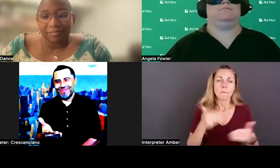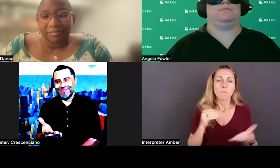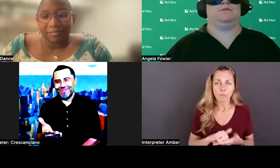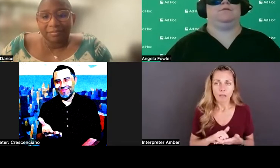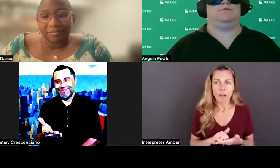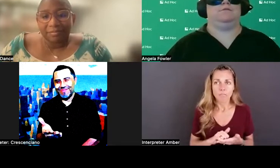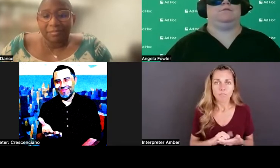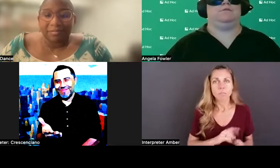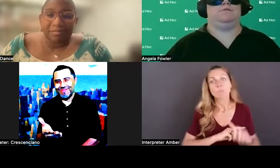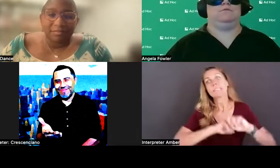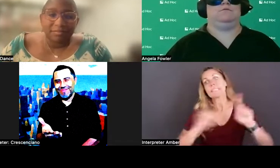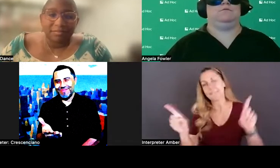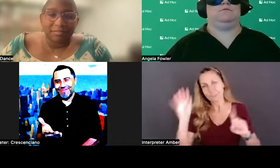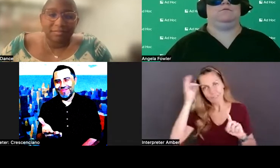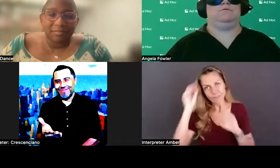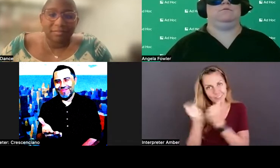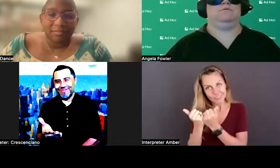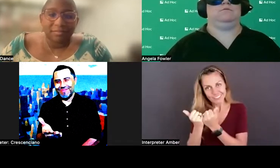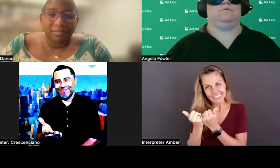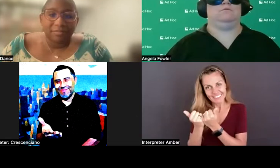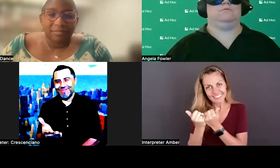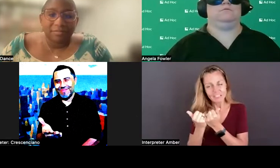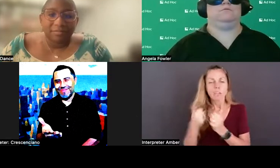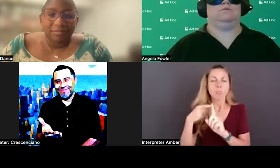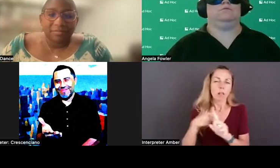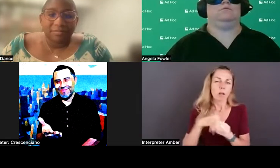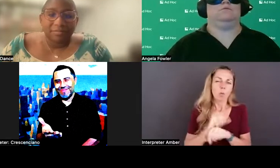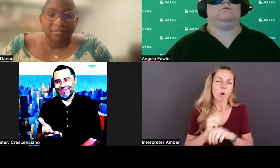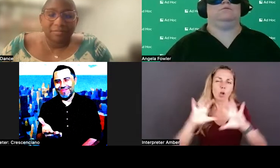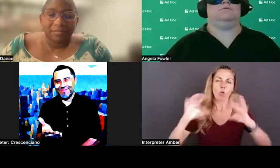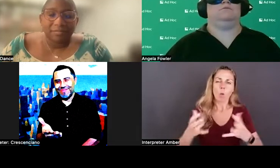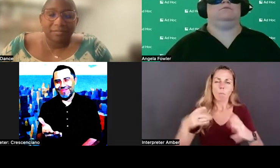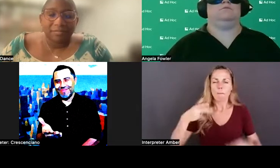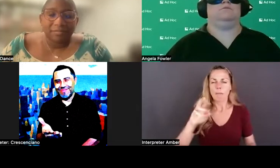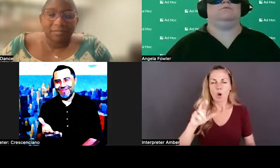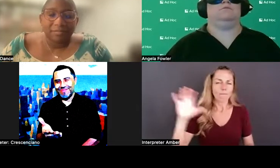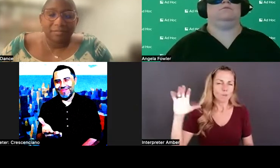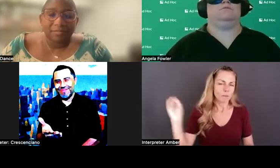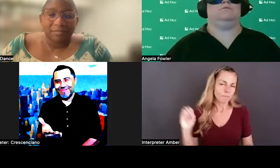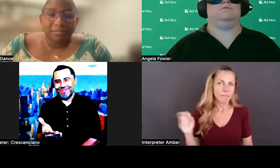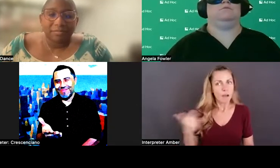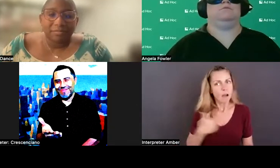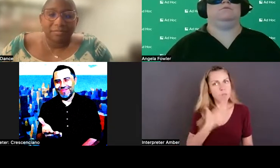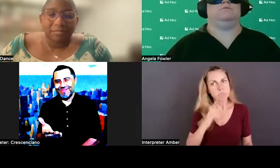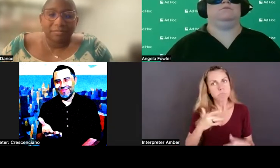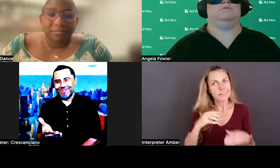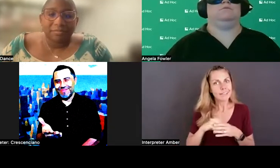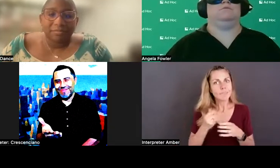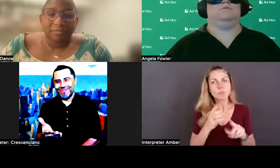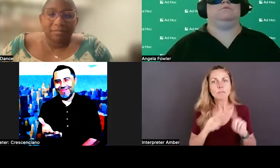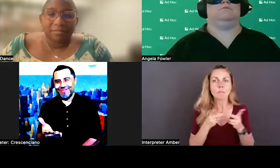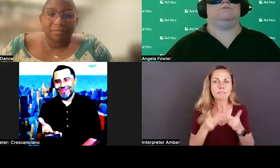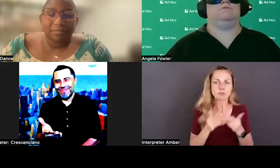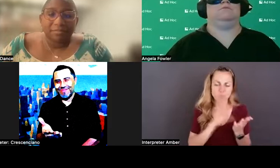federal agency. And I've also worked with a global PR firm. So I've actually had the good fortune to be in a couple of different positions and learn a lot about